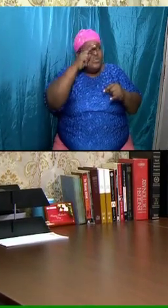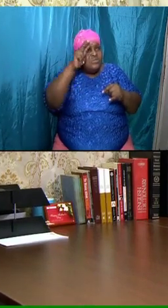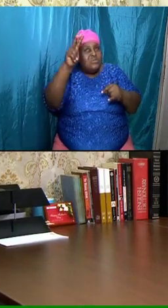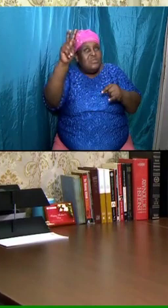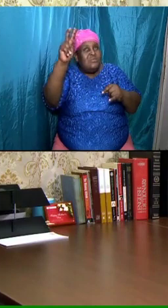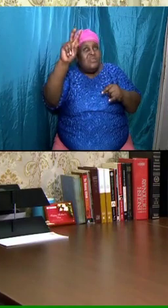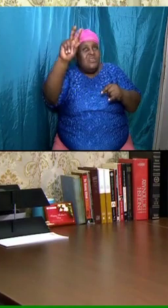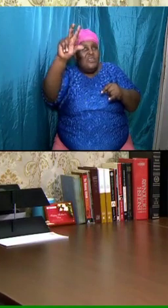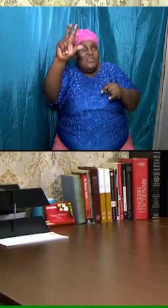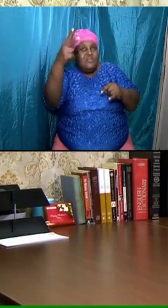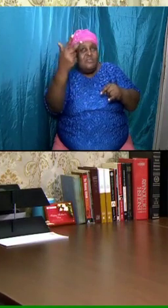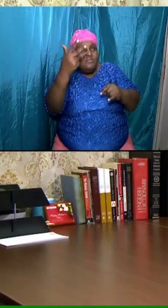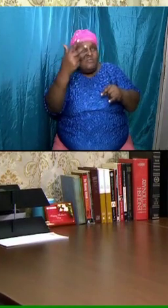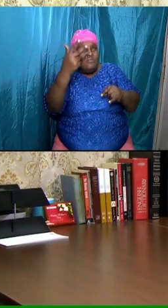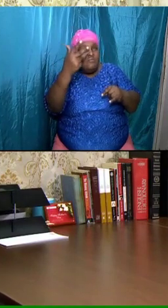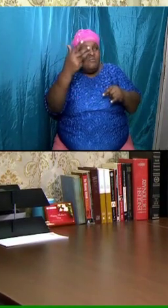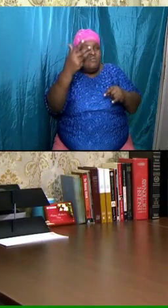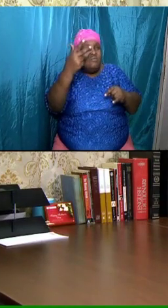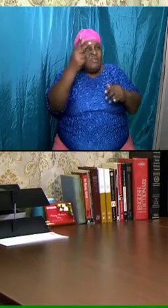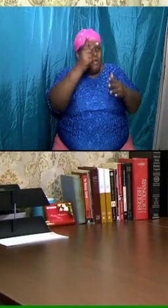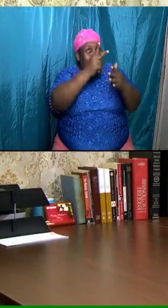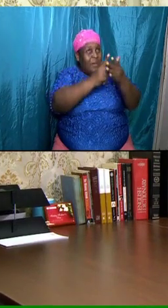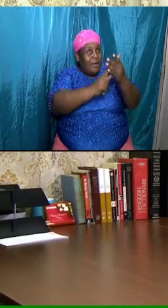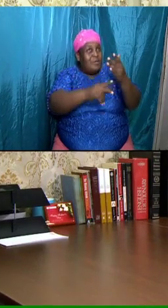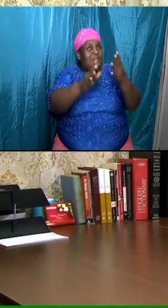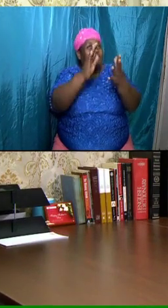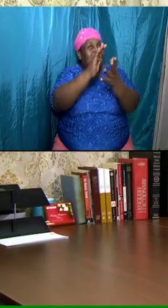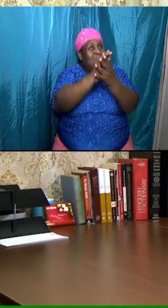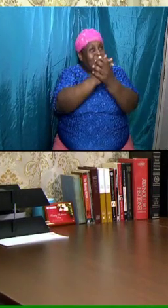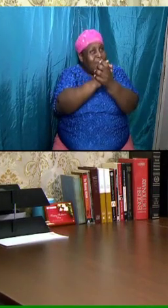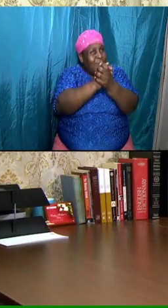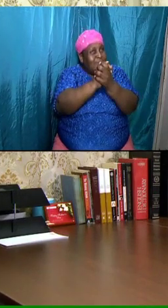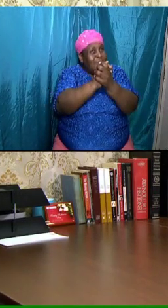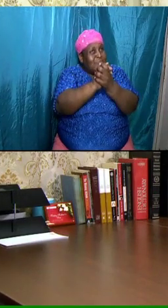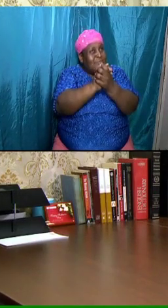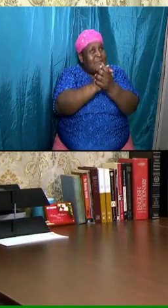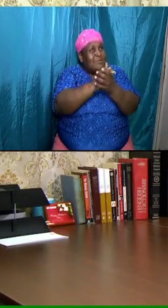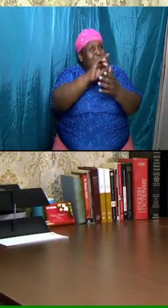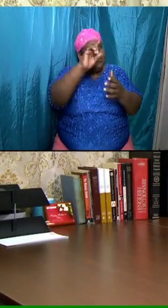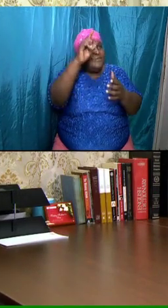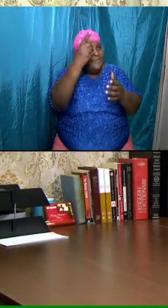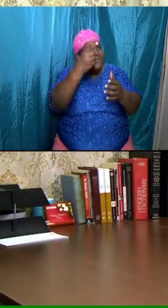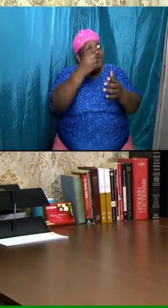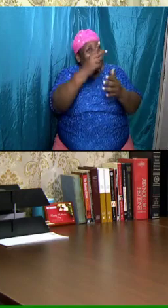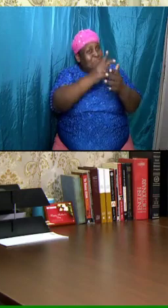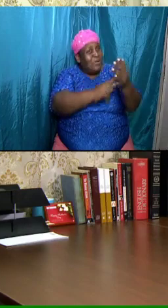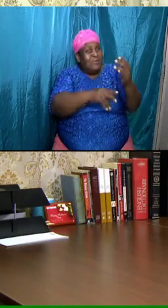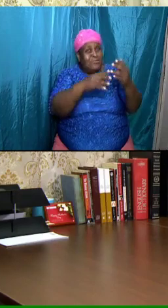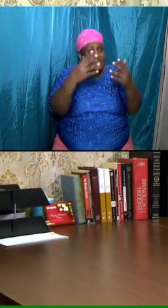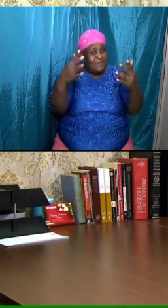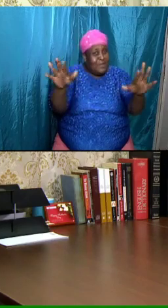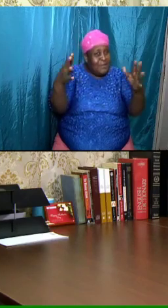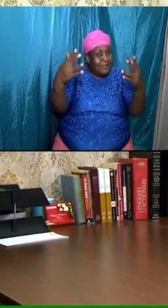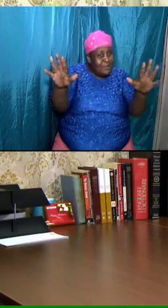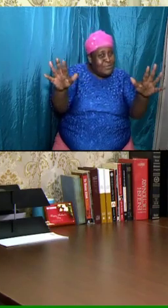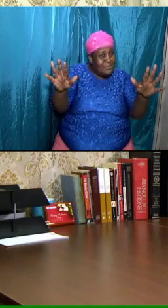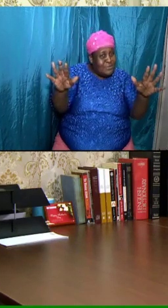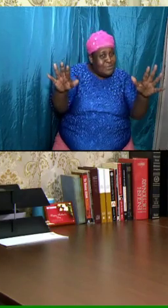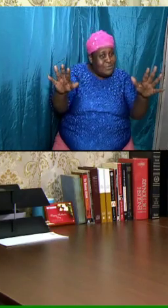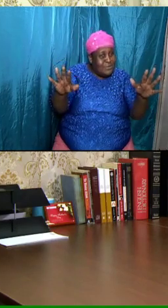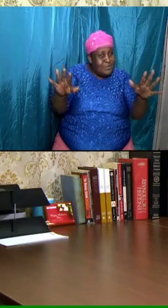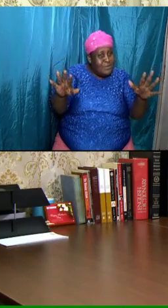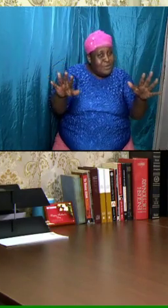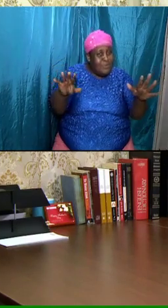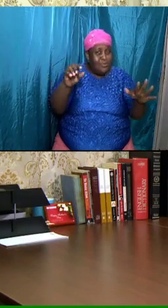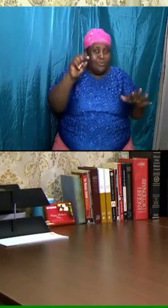of the marriage the first stage had already gone that first stage is when